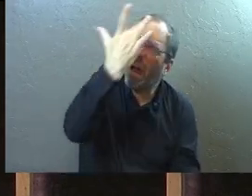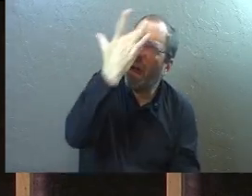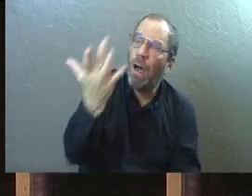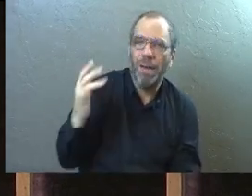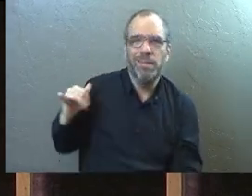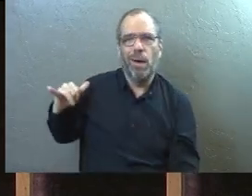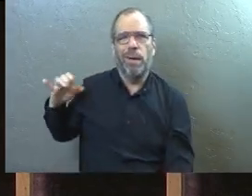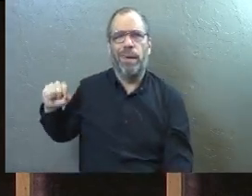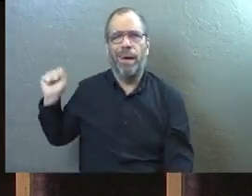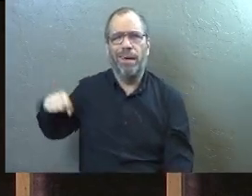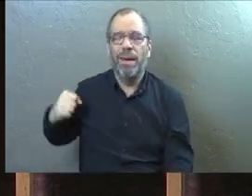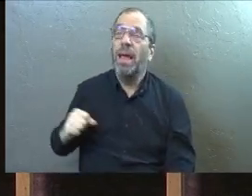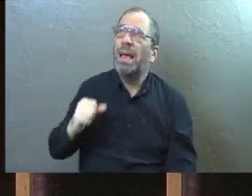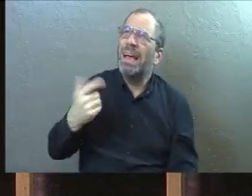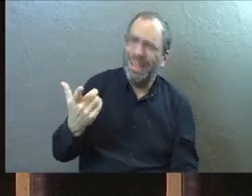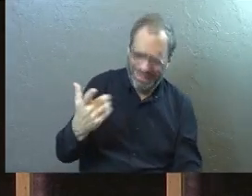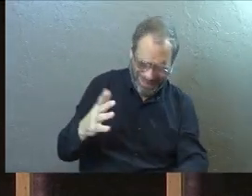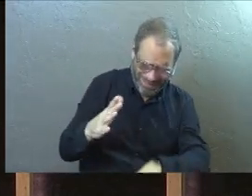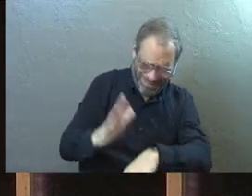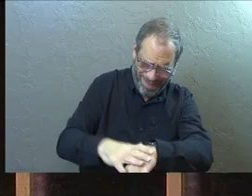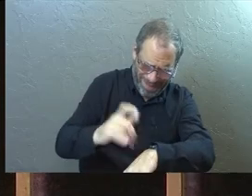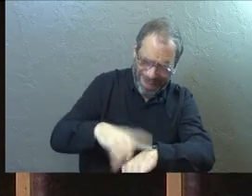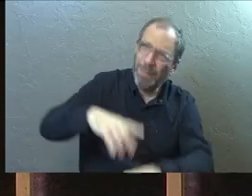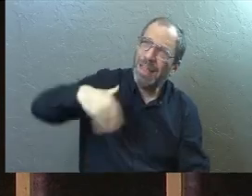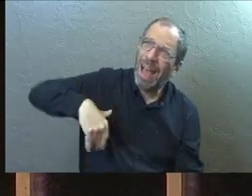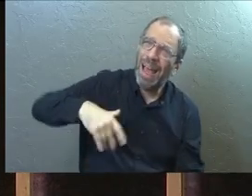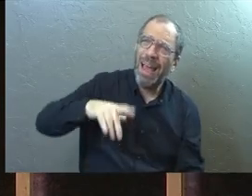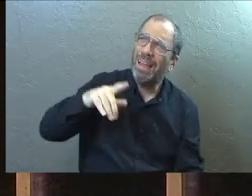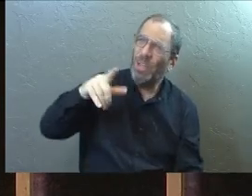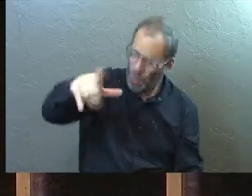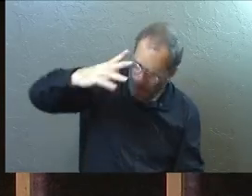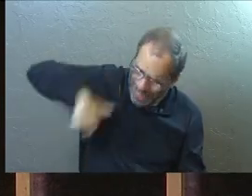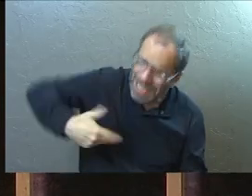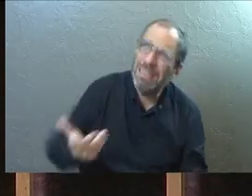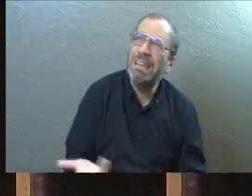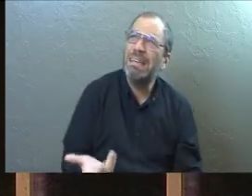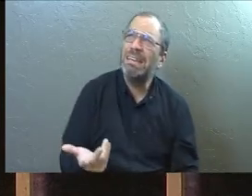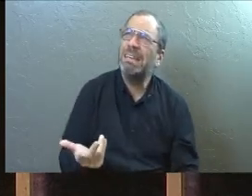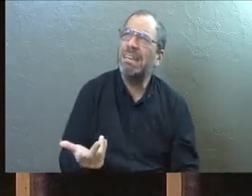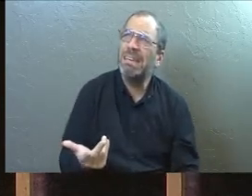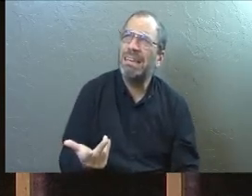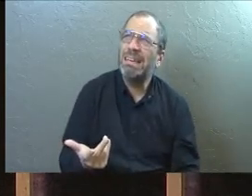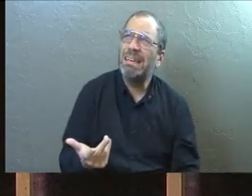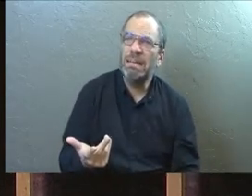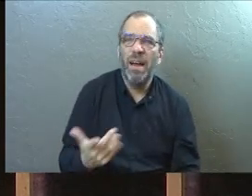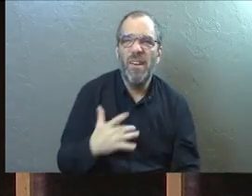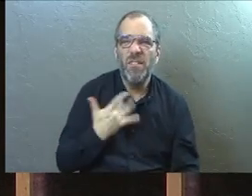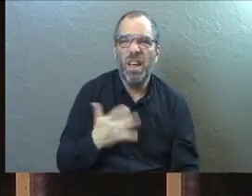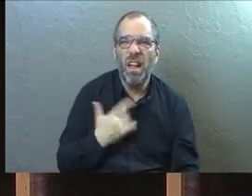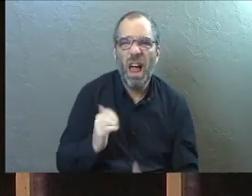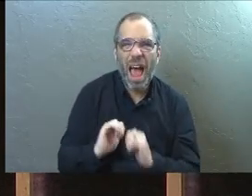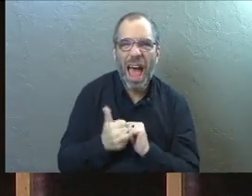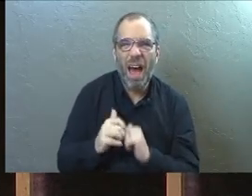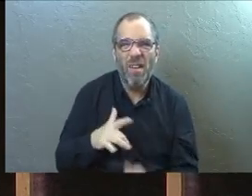And God didn't show up on time. God was late. How'd that make you feel?